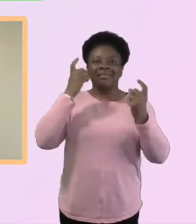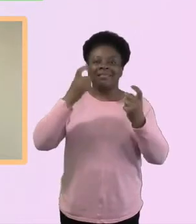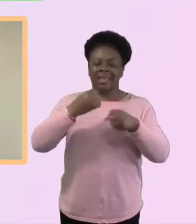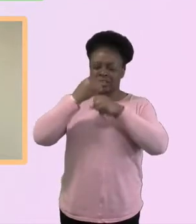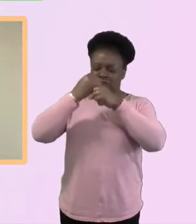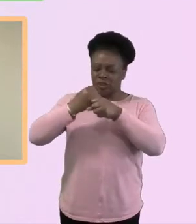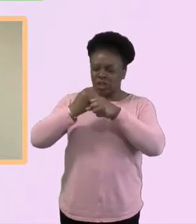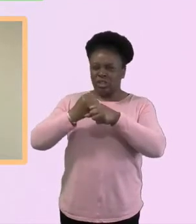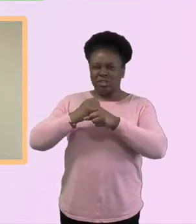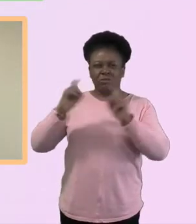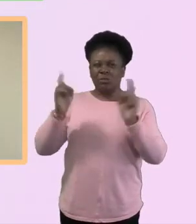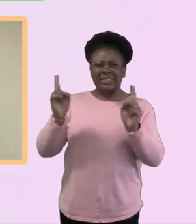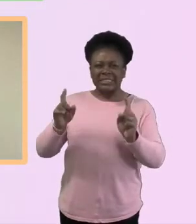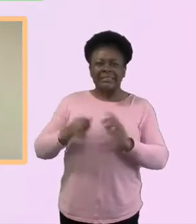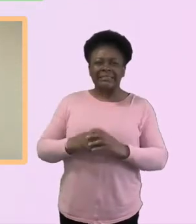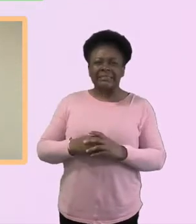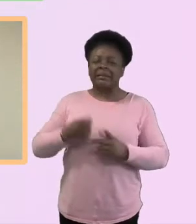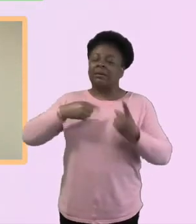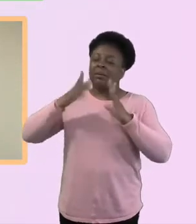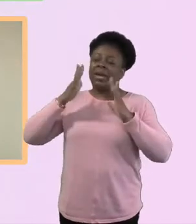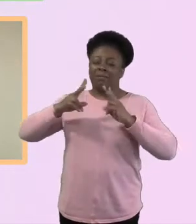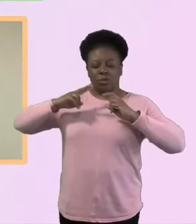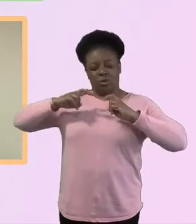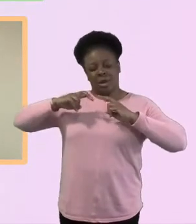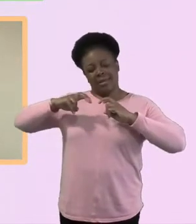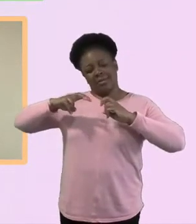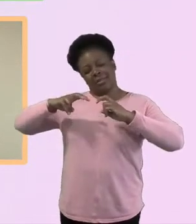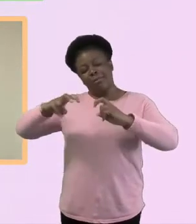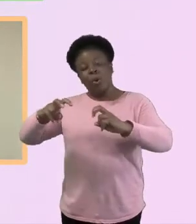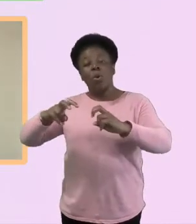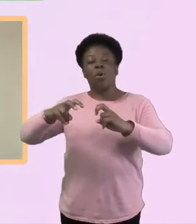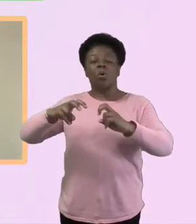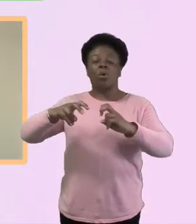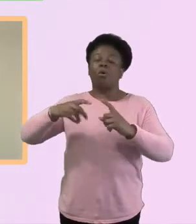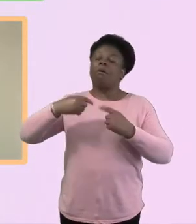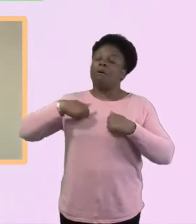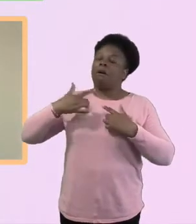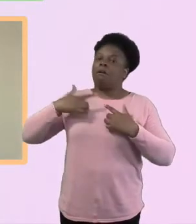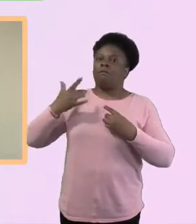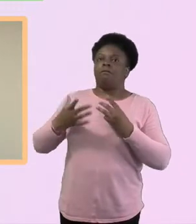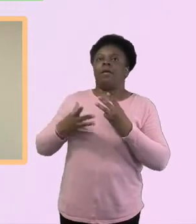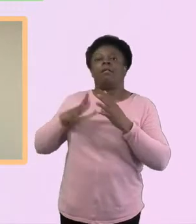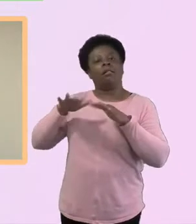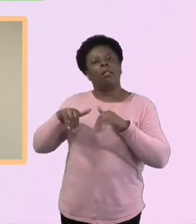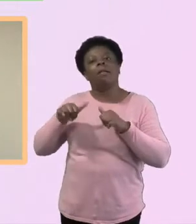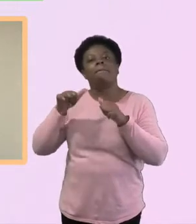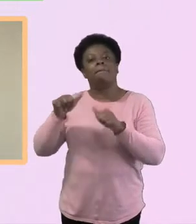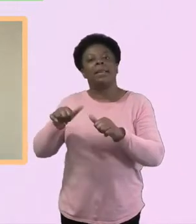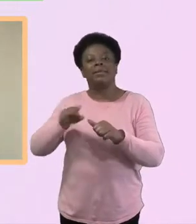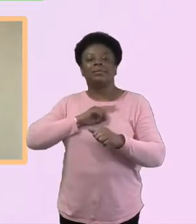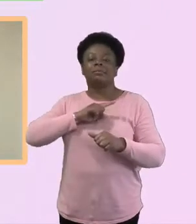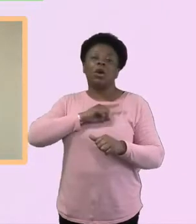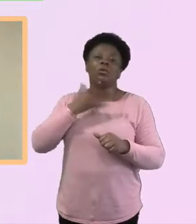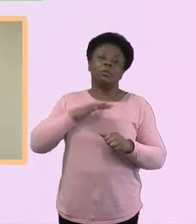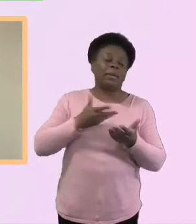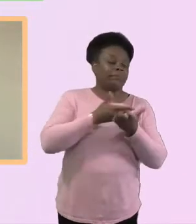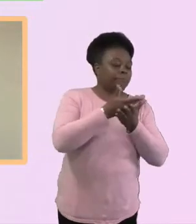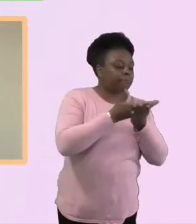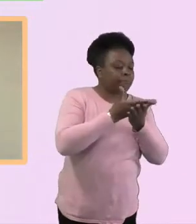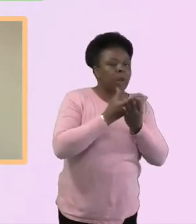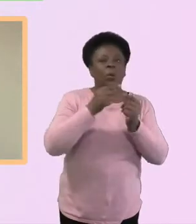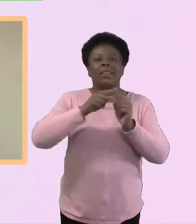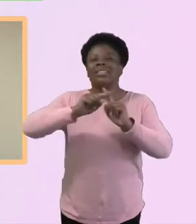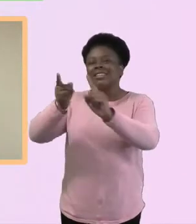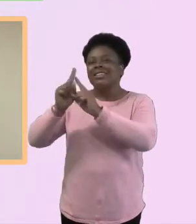that. And, you know, for us as a, as a small church, were really blessed that we were able to have like, you know, conversations with different pastors from different contexts. And not